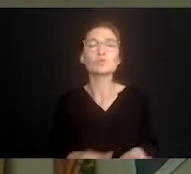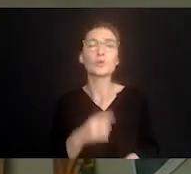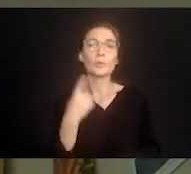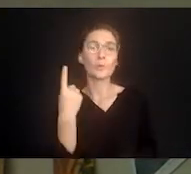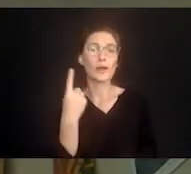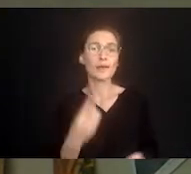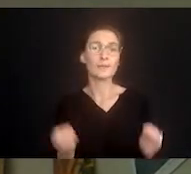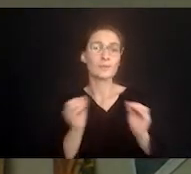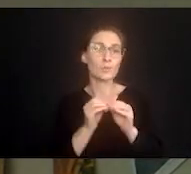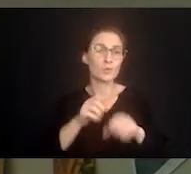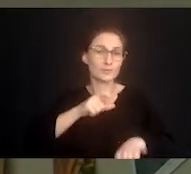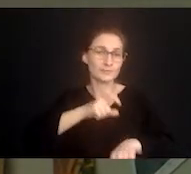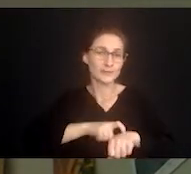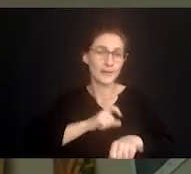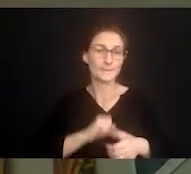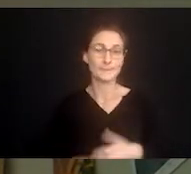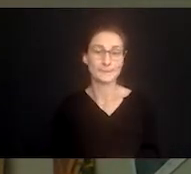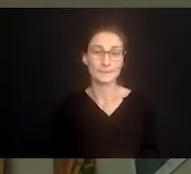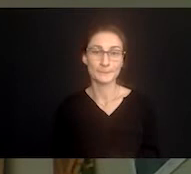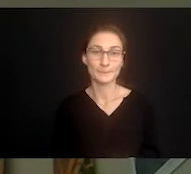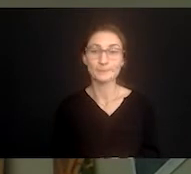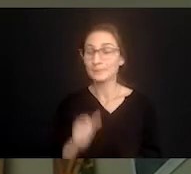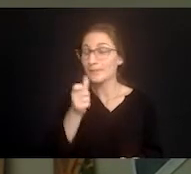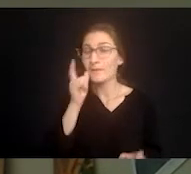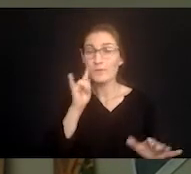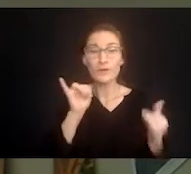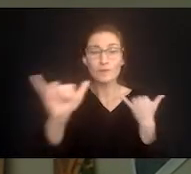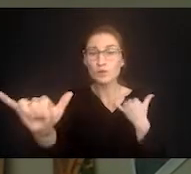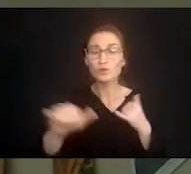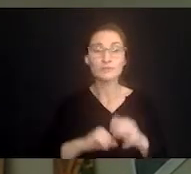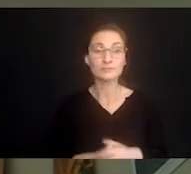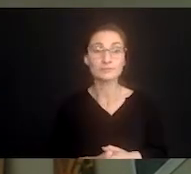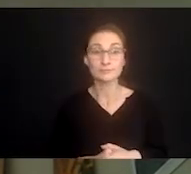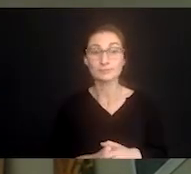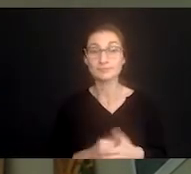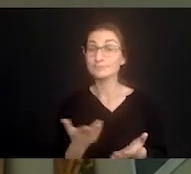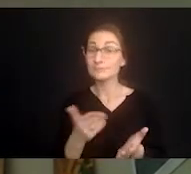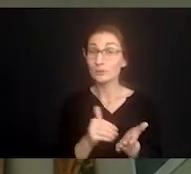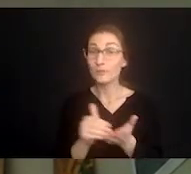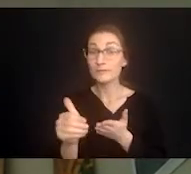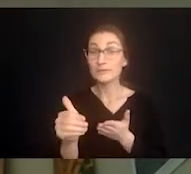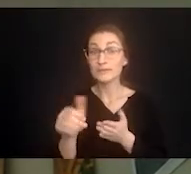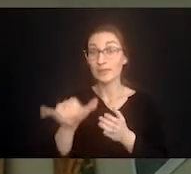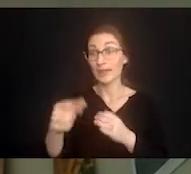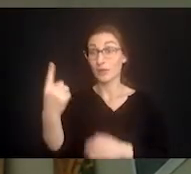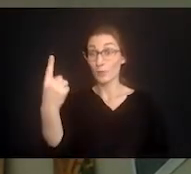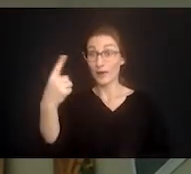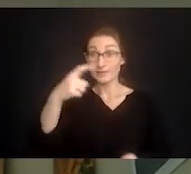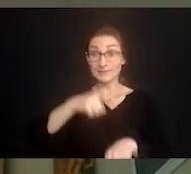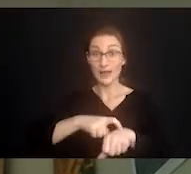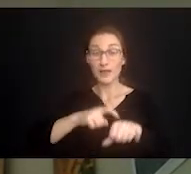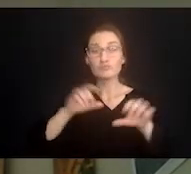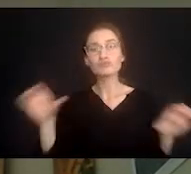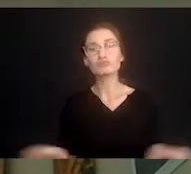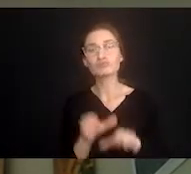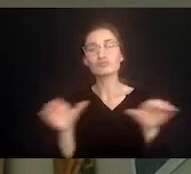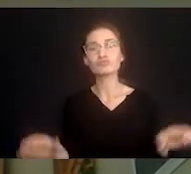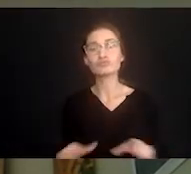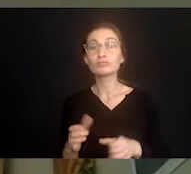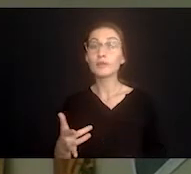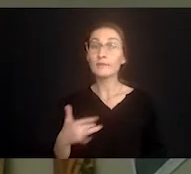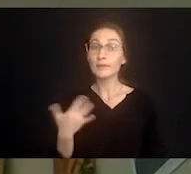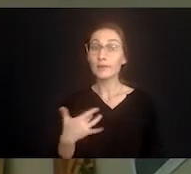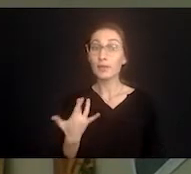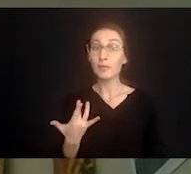to do it one more time. Often by the time after that when I'm needed I've been refreshed enough